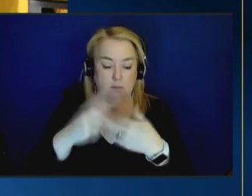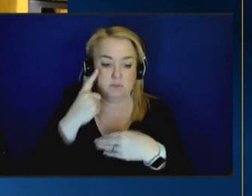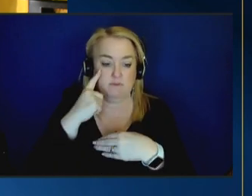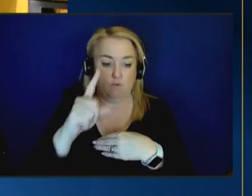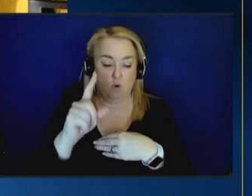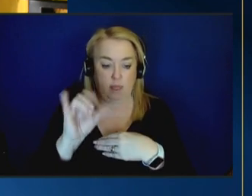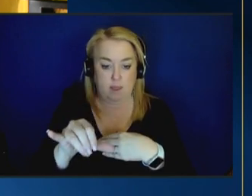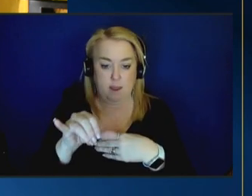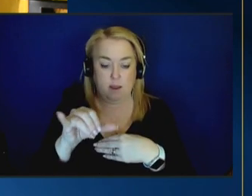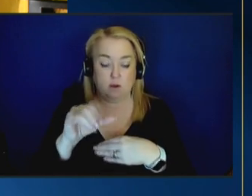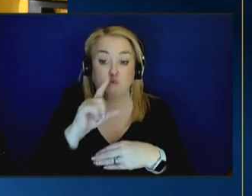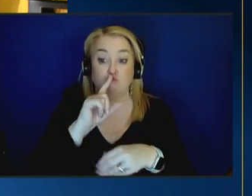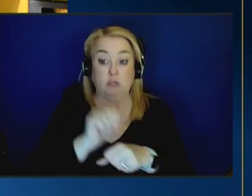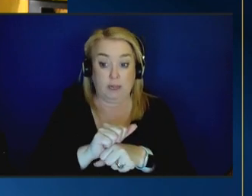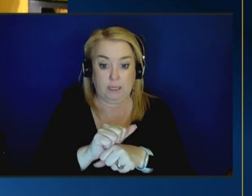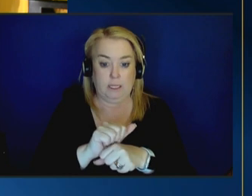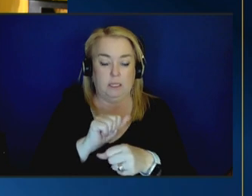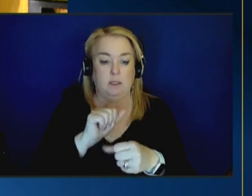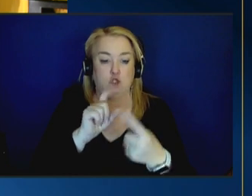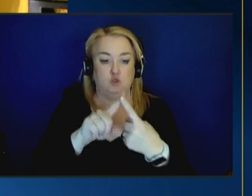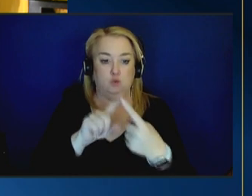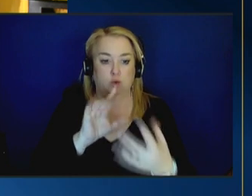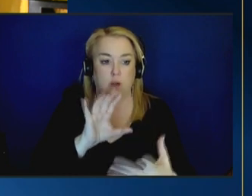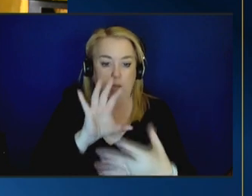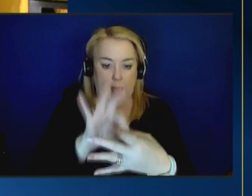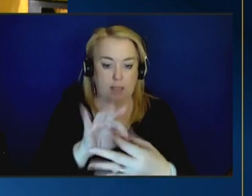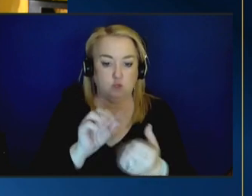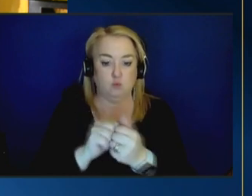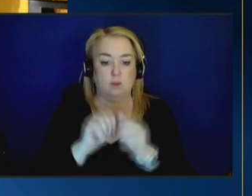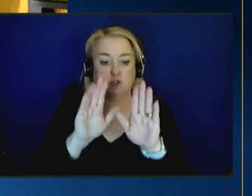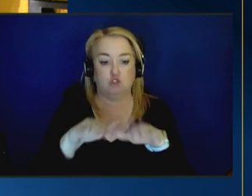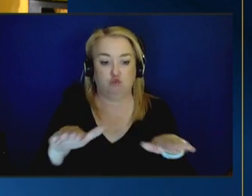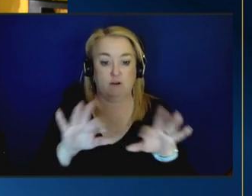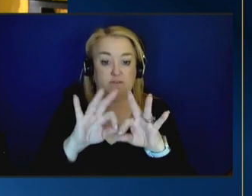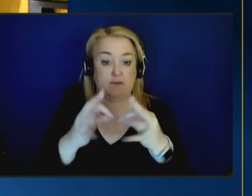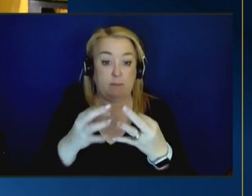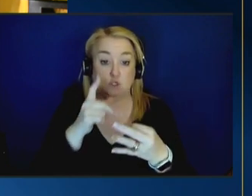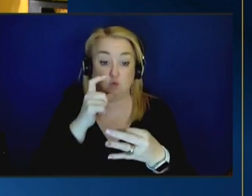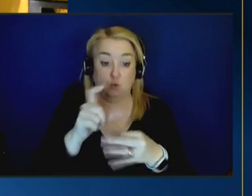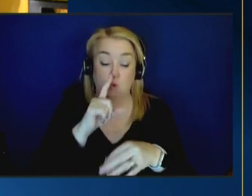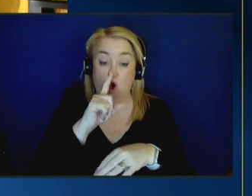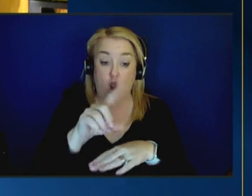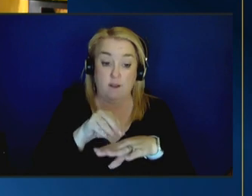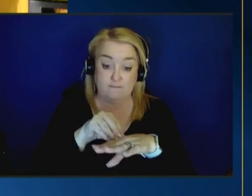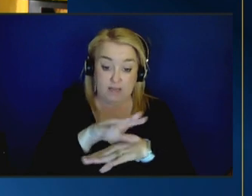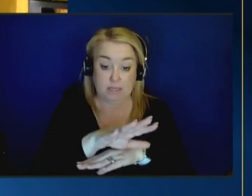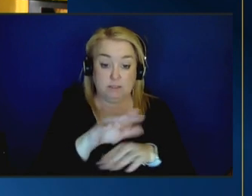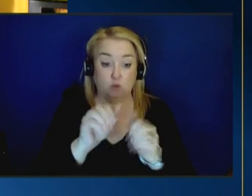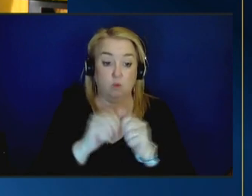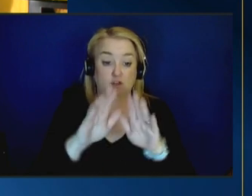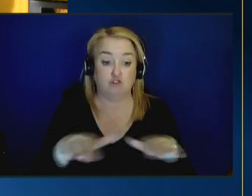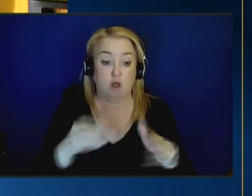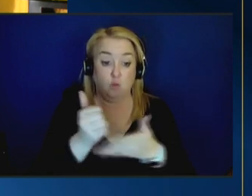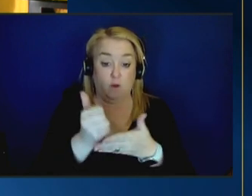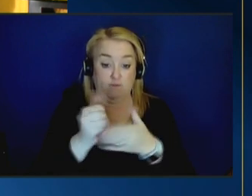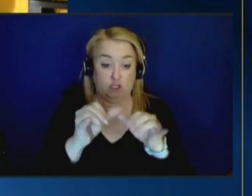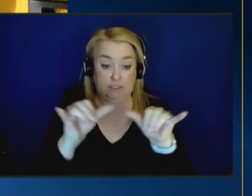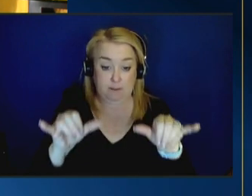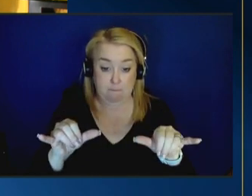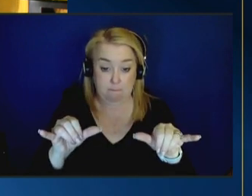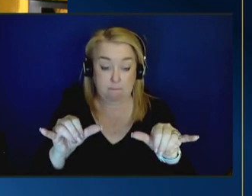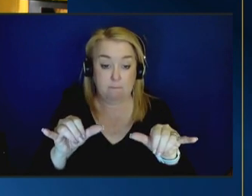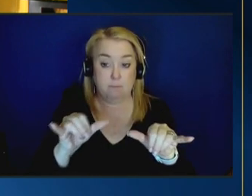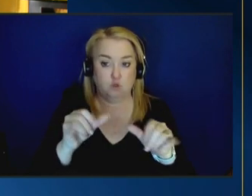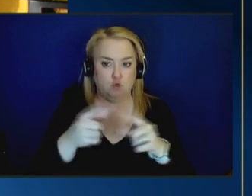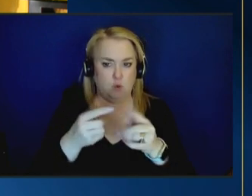to really reach out to the children and the families who are affected by the child welfare system who have lived experience and to ask them what